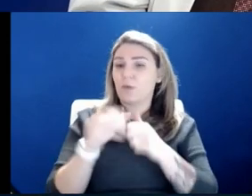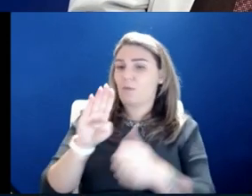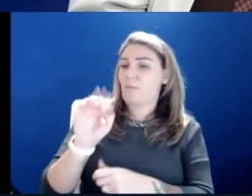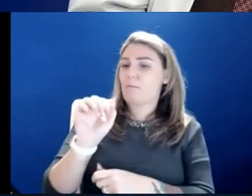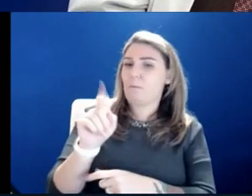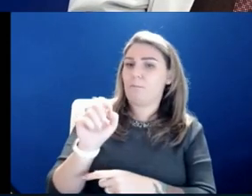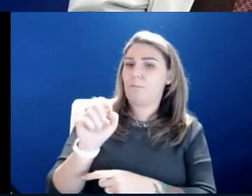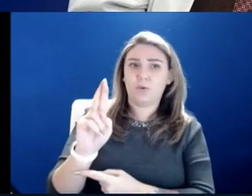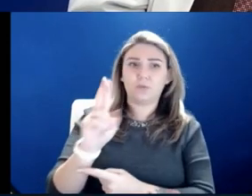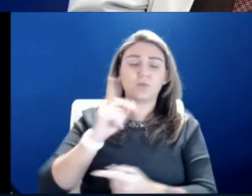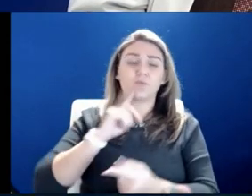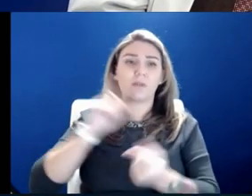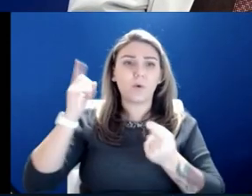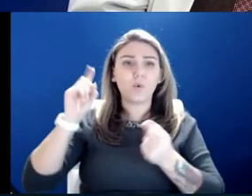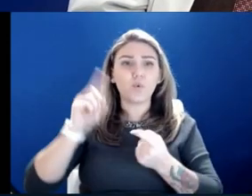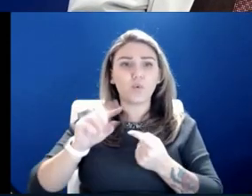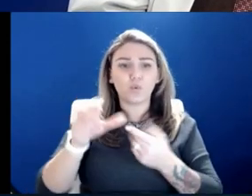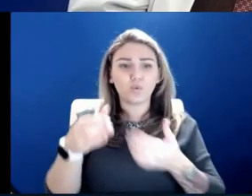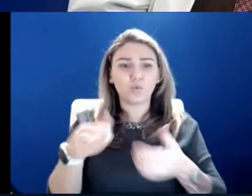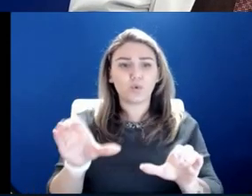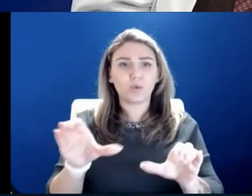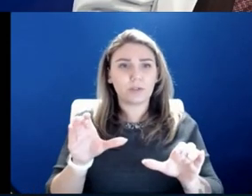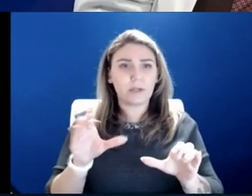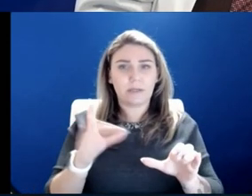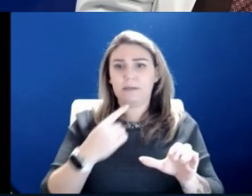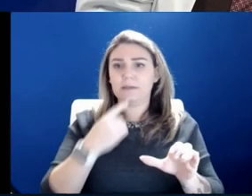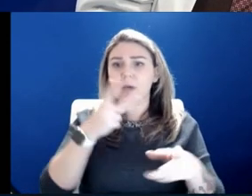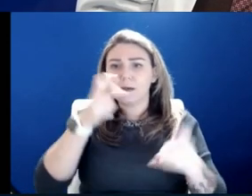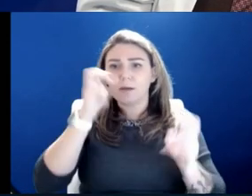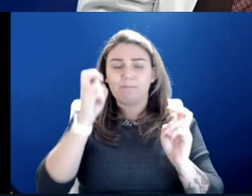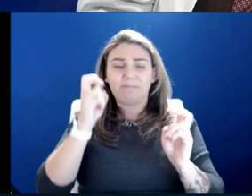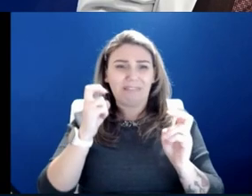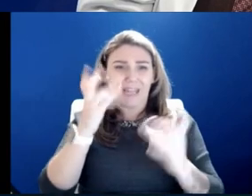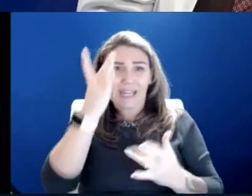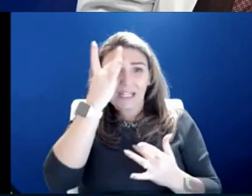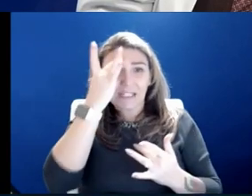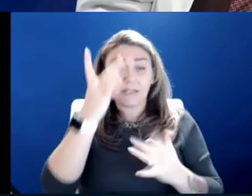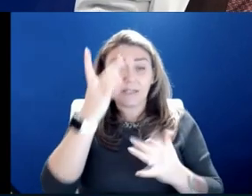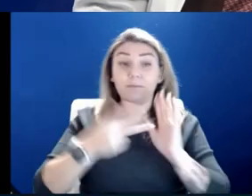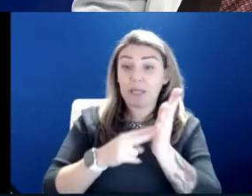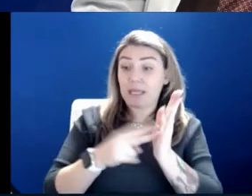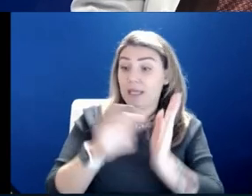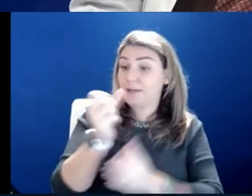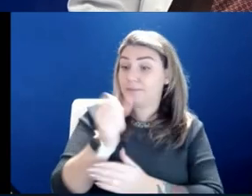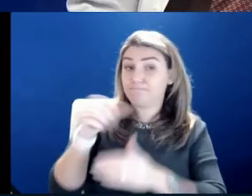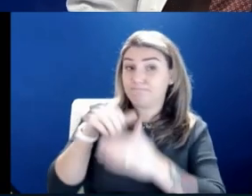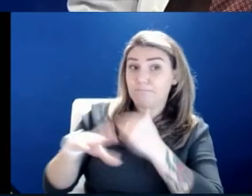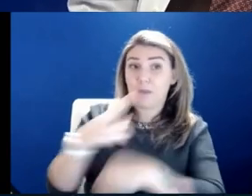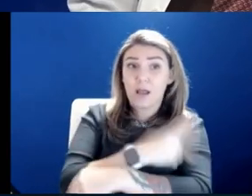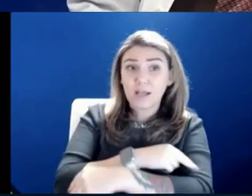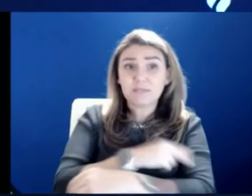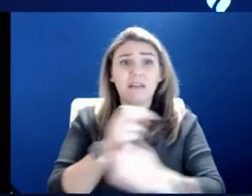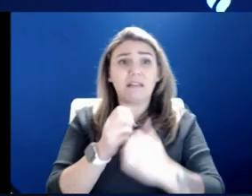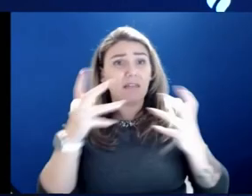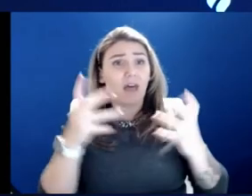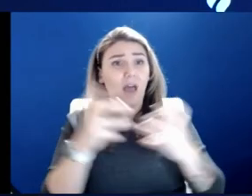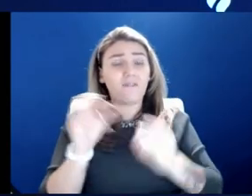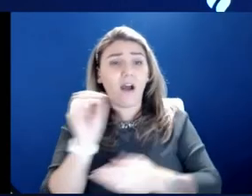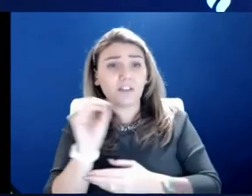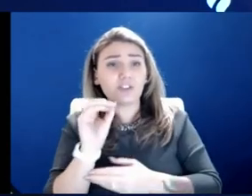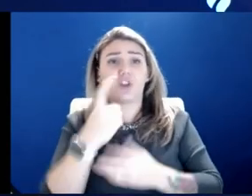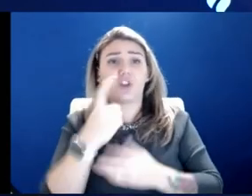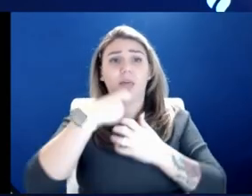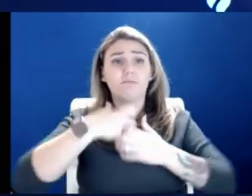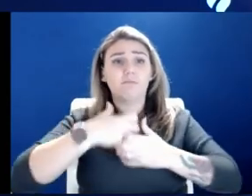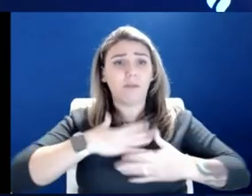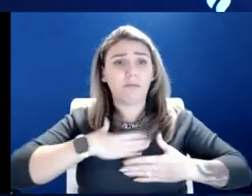reduces your chance of severe illness defined as having to be hospitalized with a lot of oxygen or in the ICU or on a ventilator. And, and I